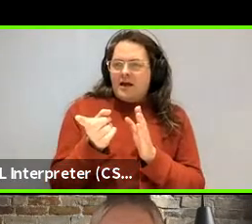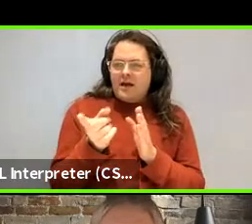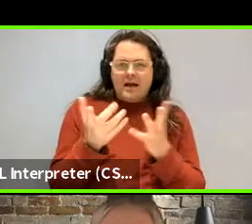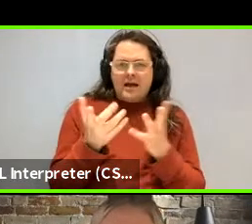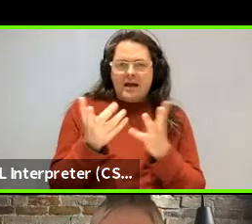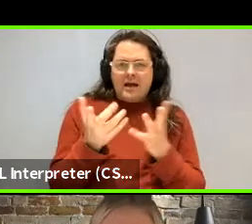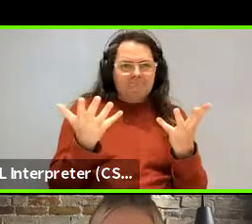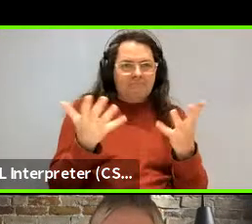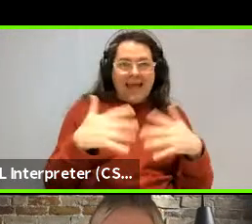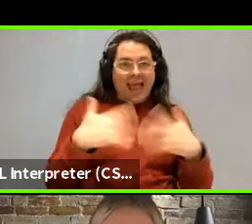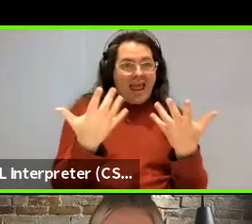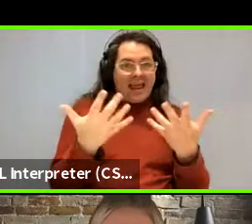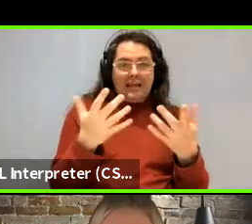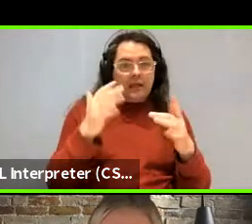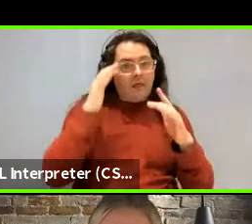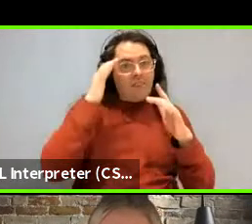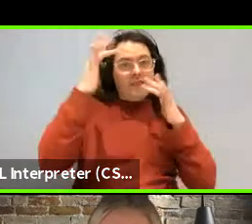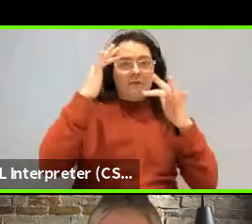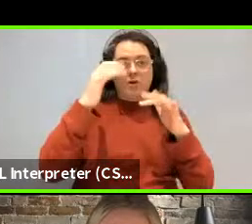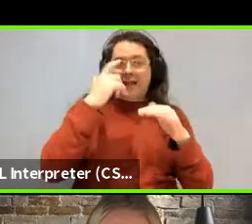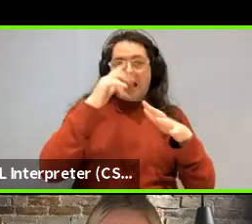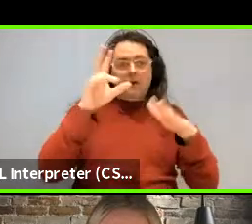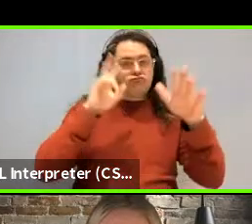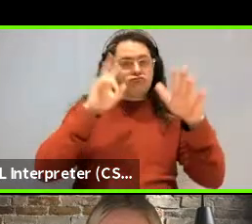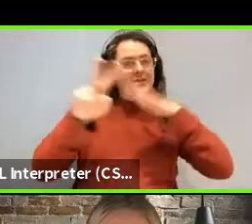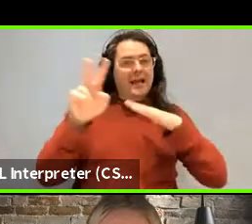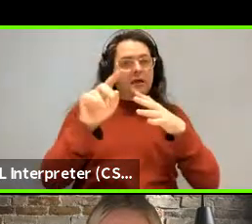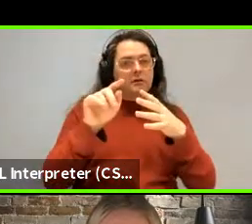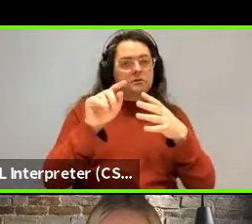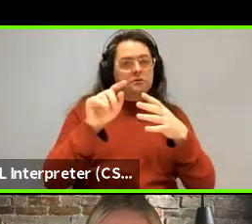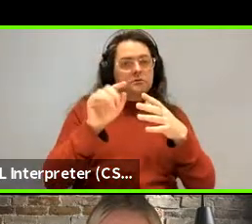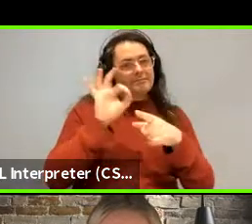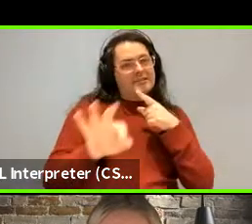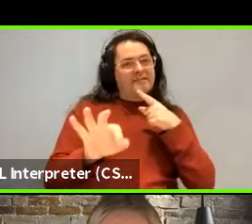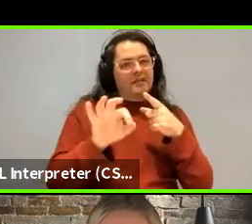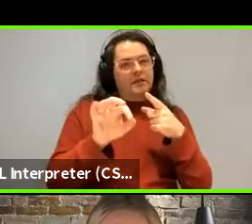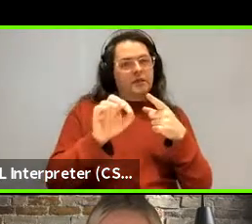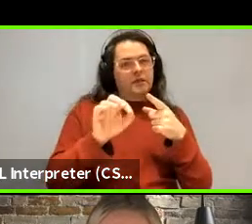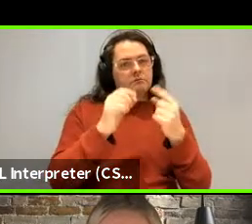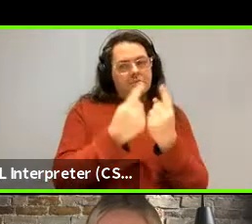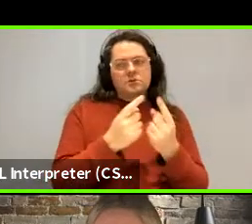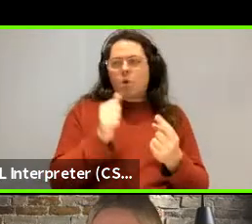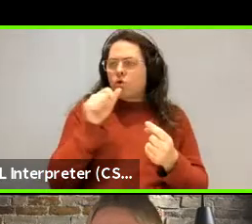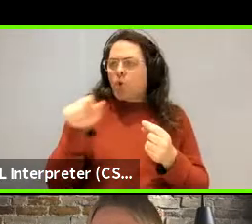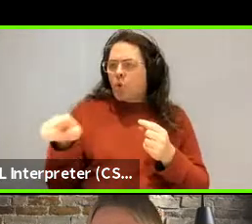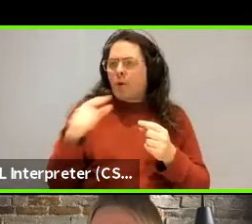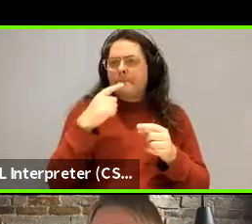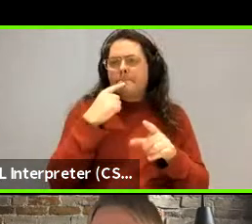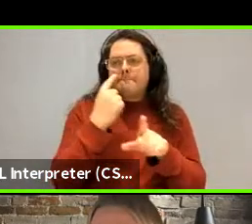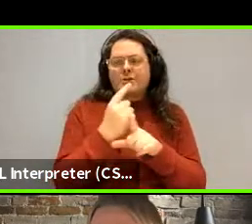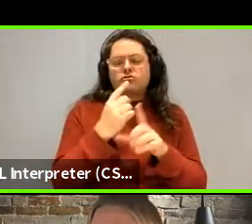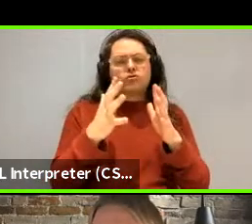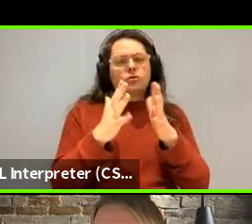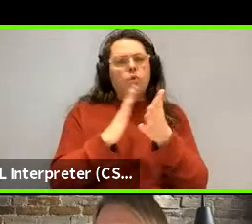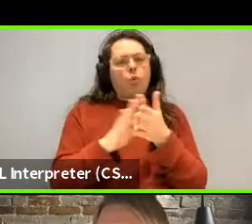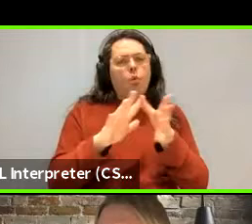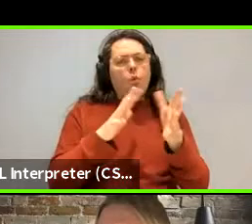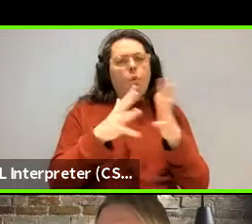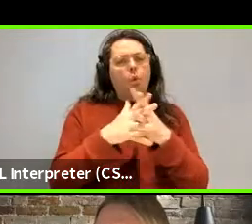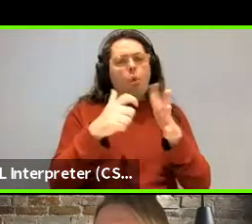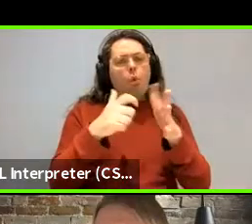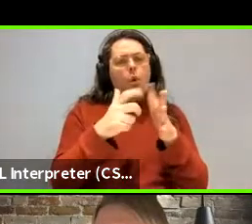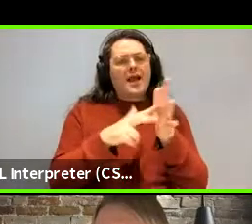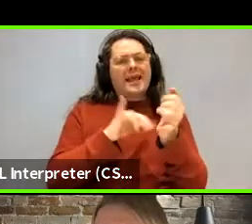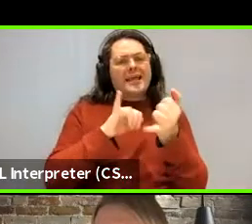specific theory will have make its own predictions. Right. So any specific theory. So, so Hawkins theory is a specific theory, which is very close